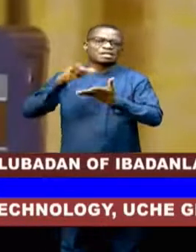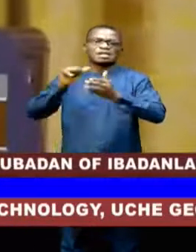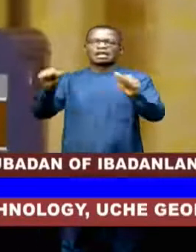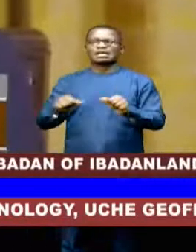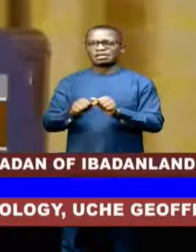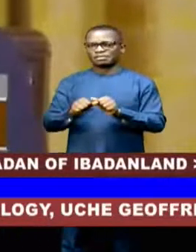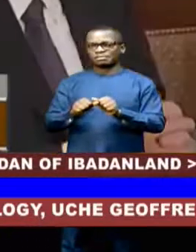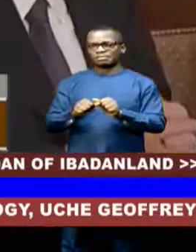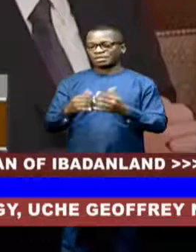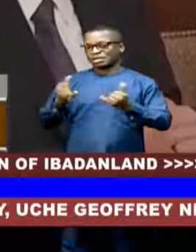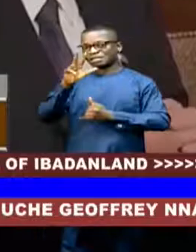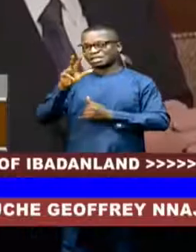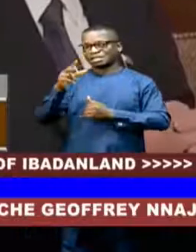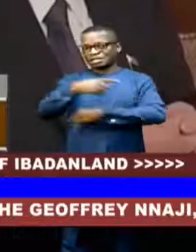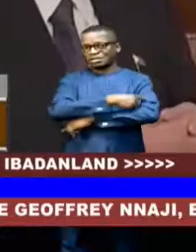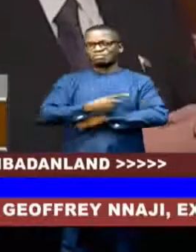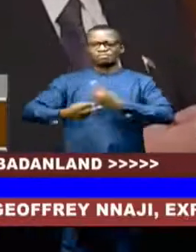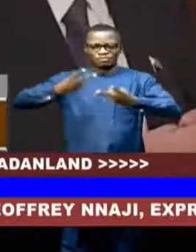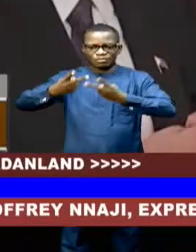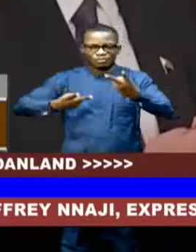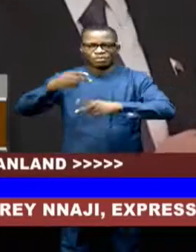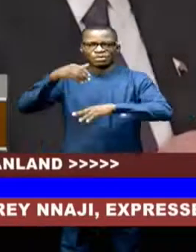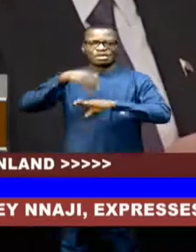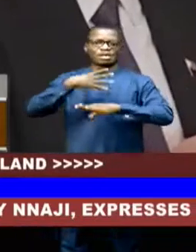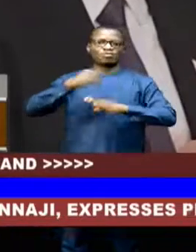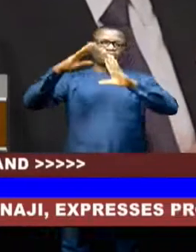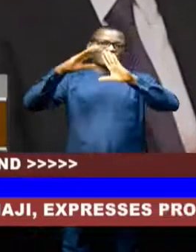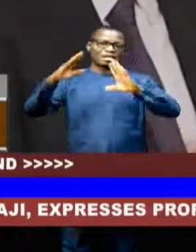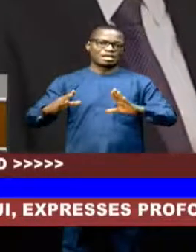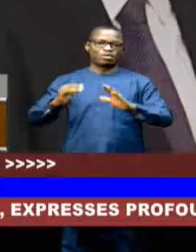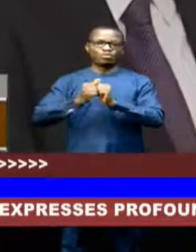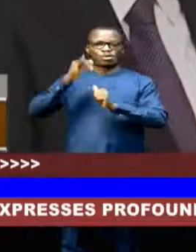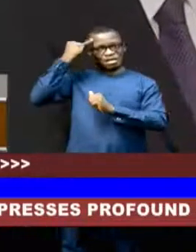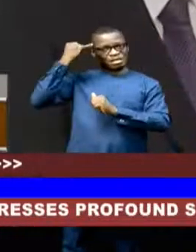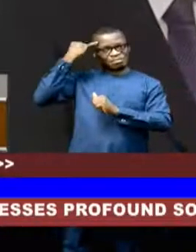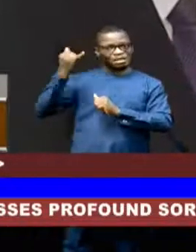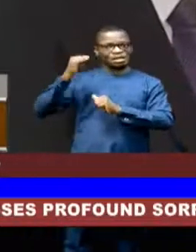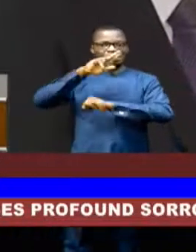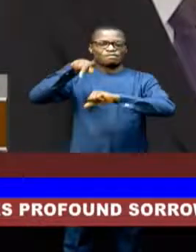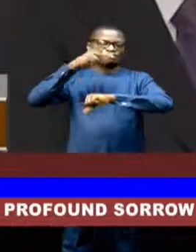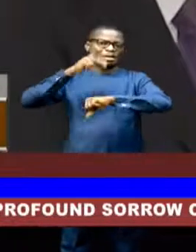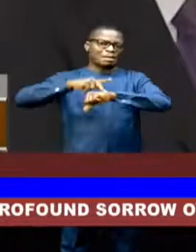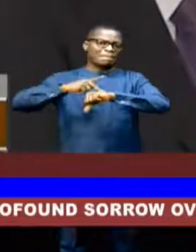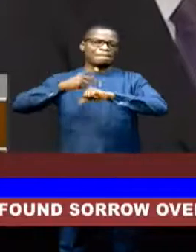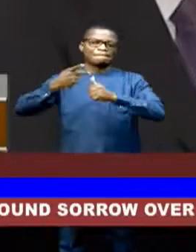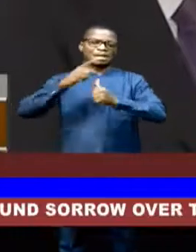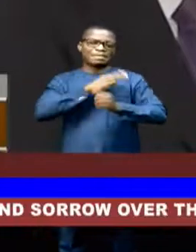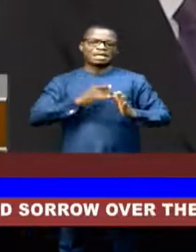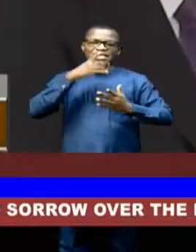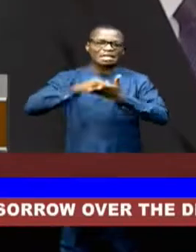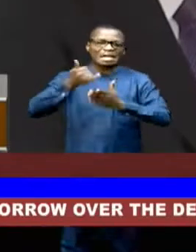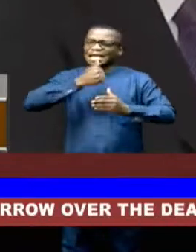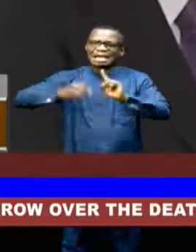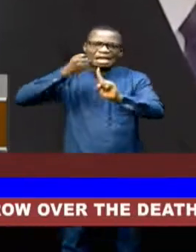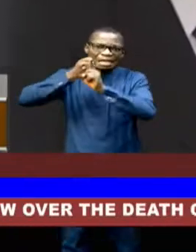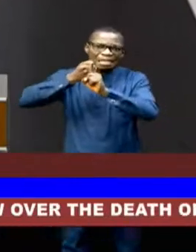-day talks at the White House with Japanese Prime Minister and Philippine President, Biden said any attack on Philippine